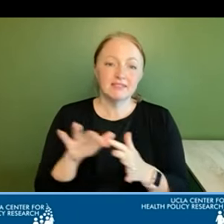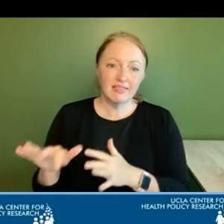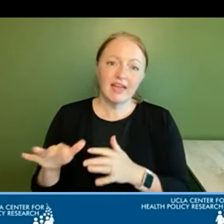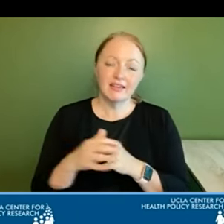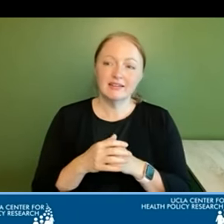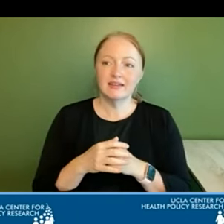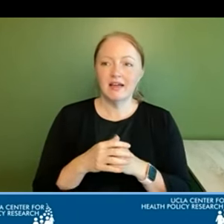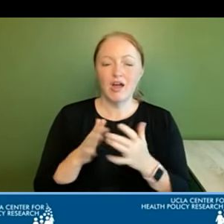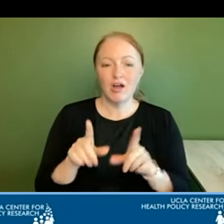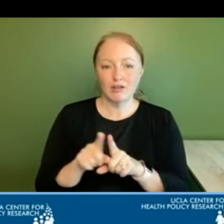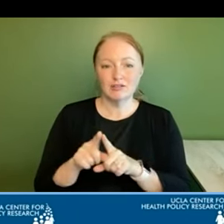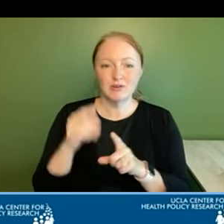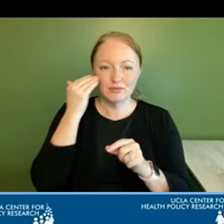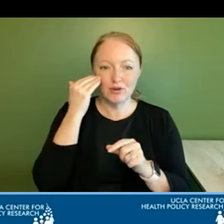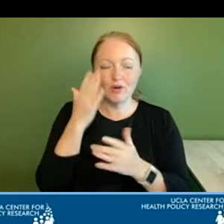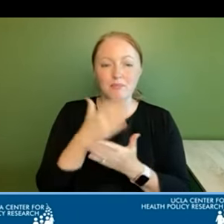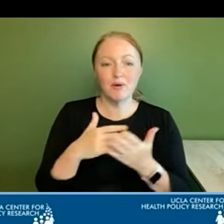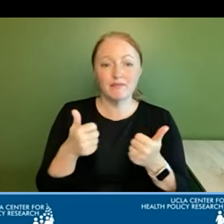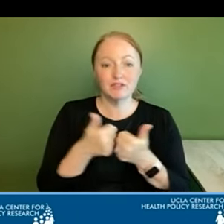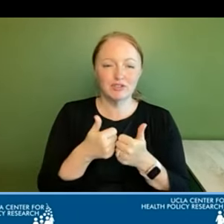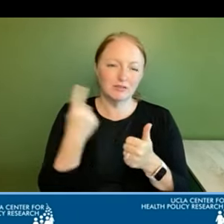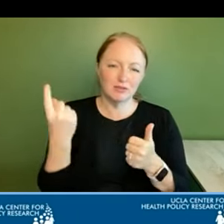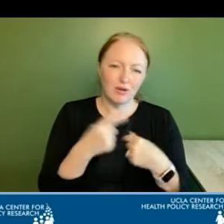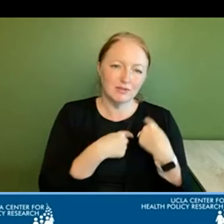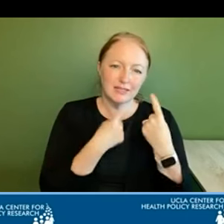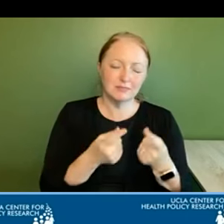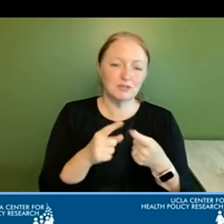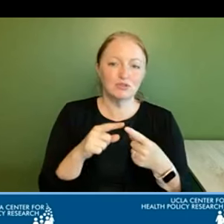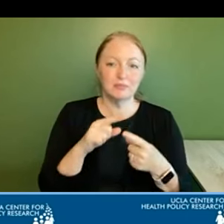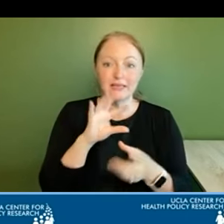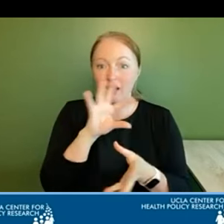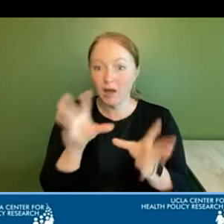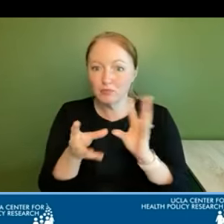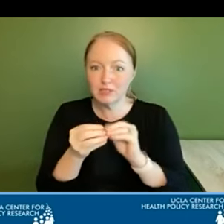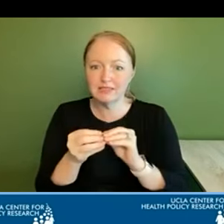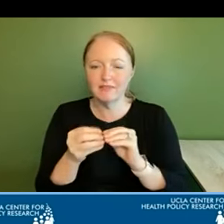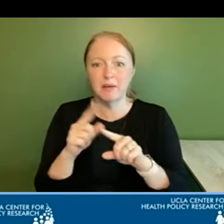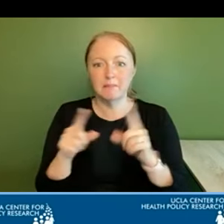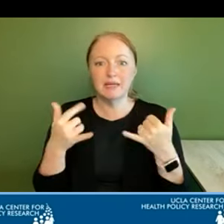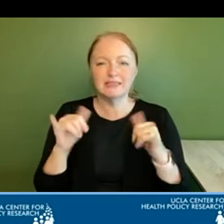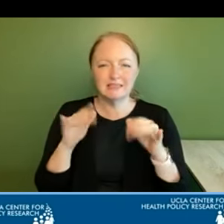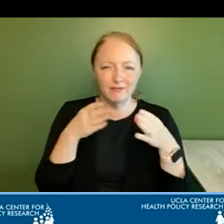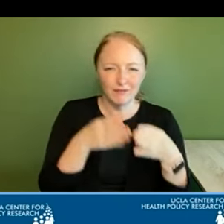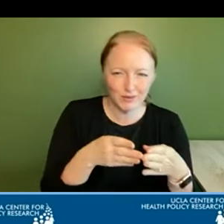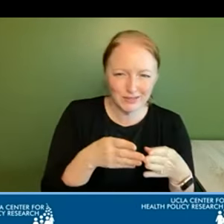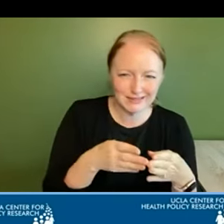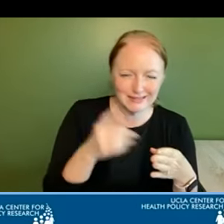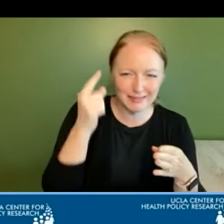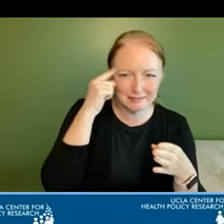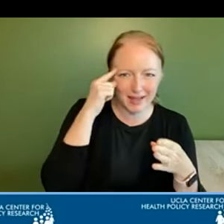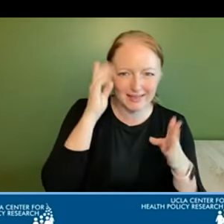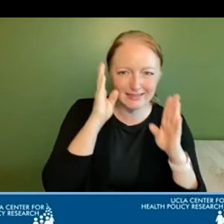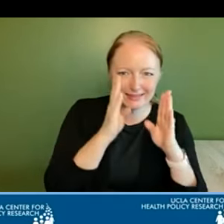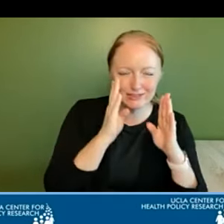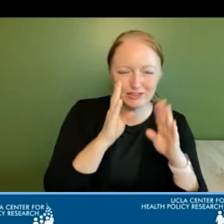know that part of the challenge always has been to be comprehensive and yet help to focus the mind and attention